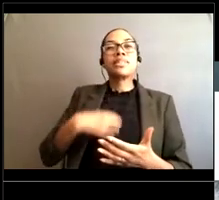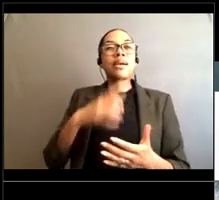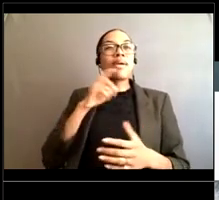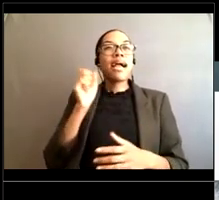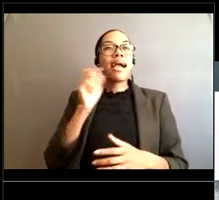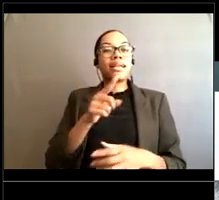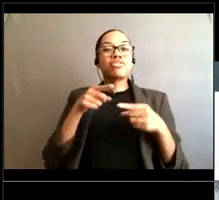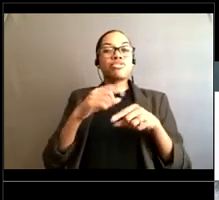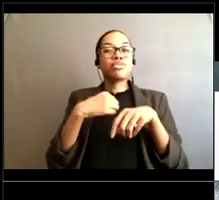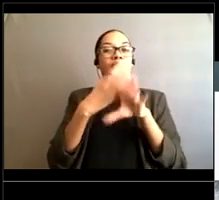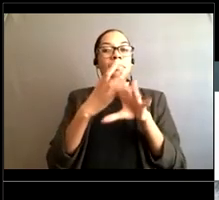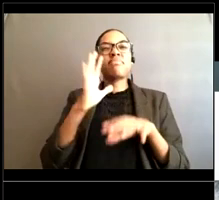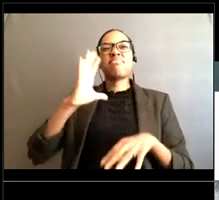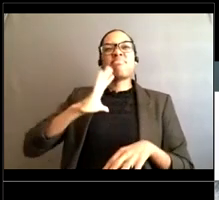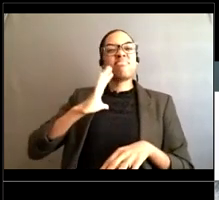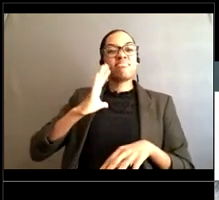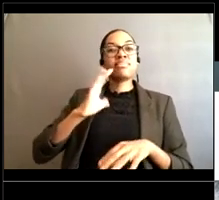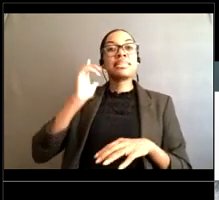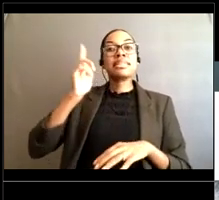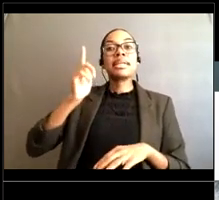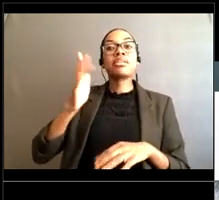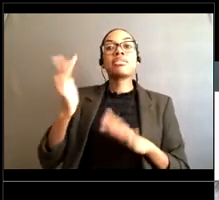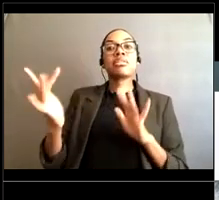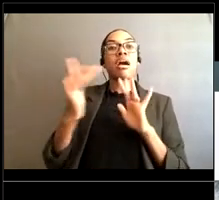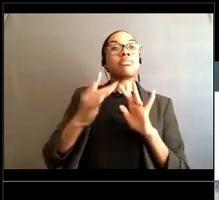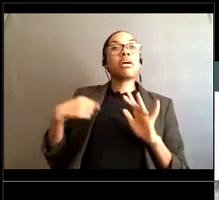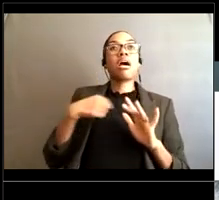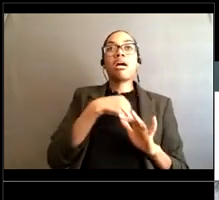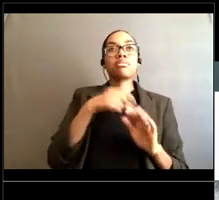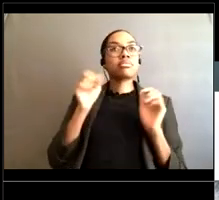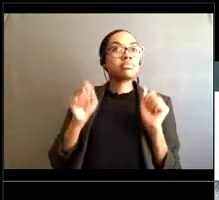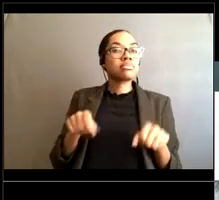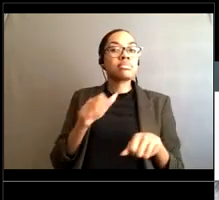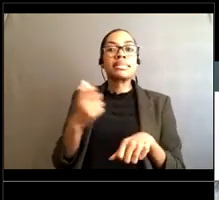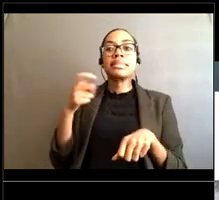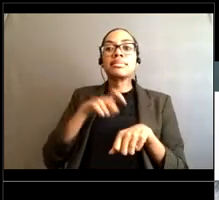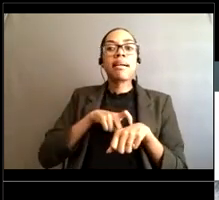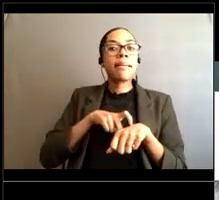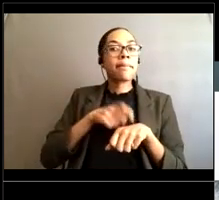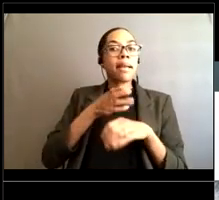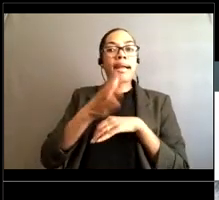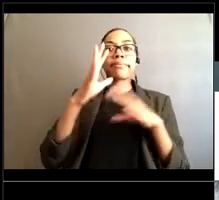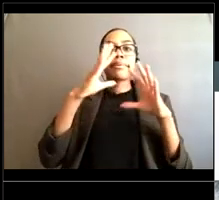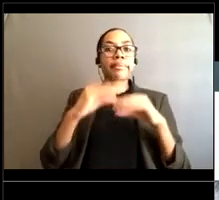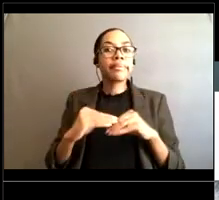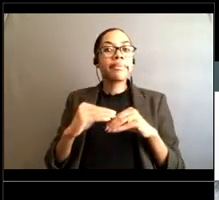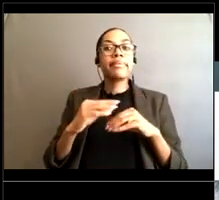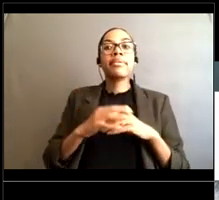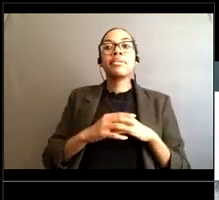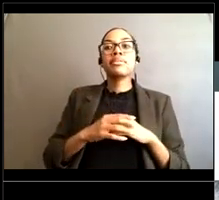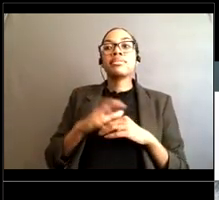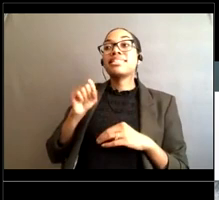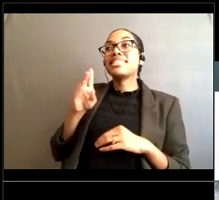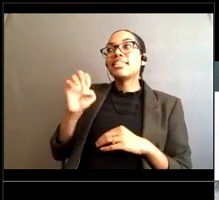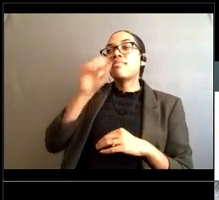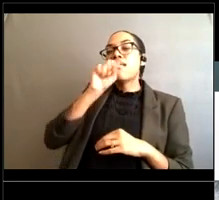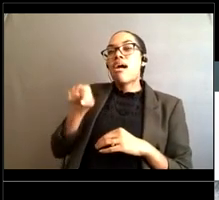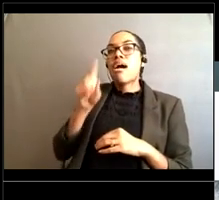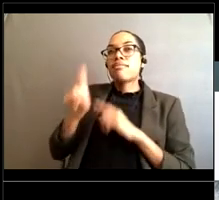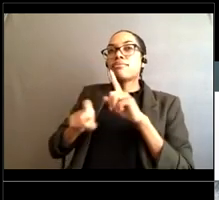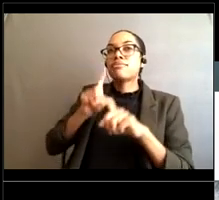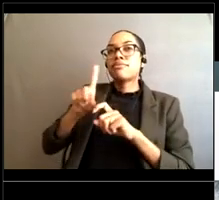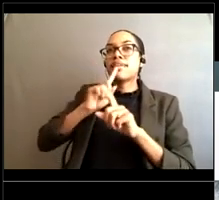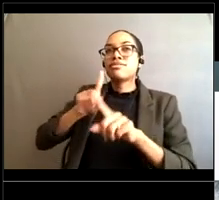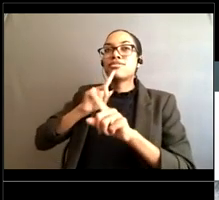question during the webinar Feel free to reach out to us after the fact that steve loves questions We can answer your questions after the fact